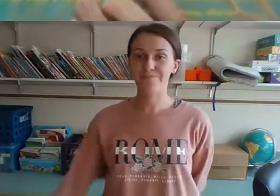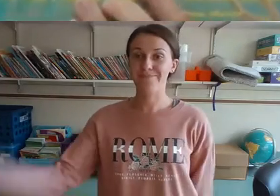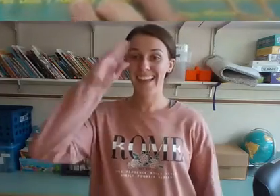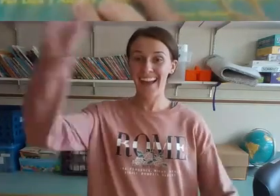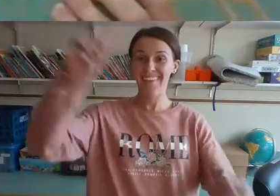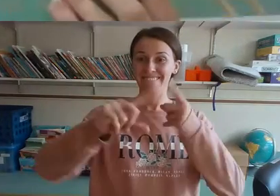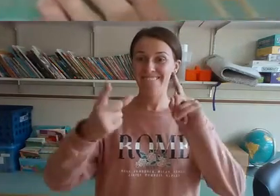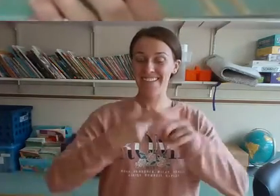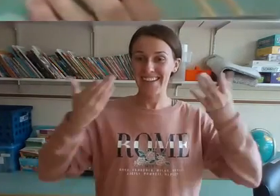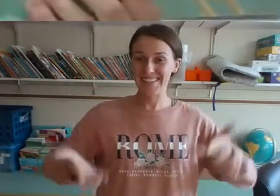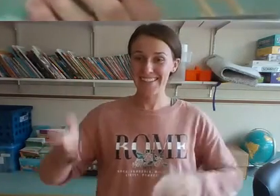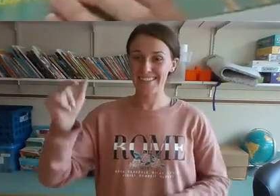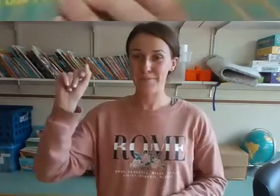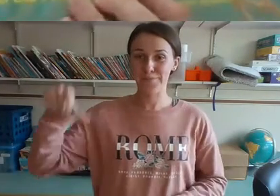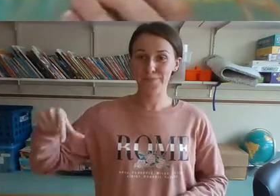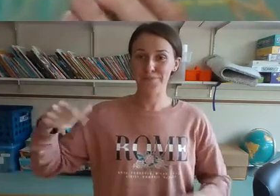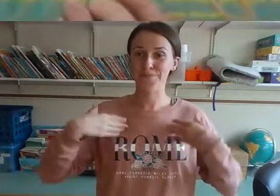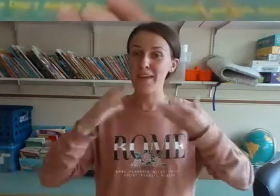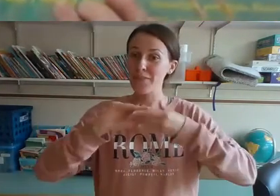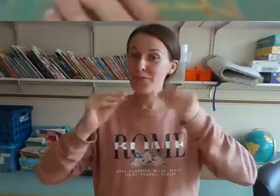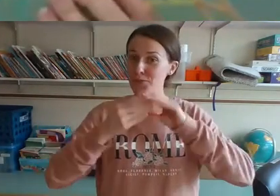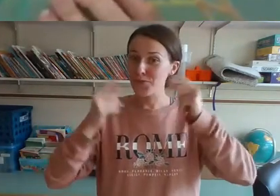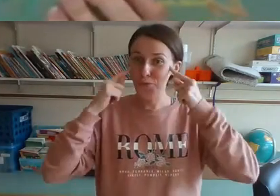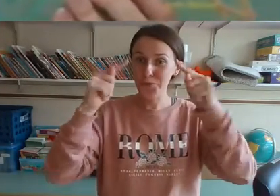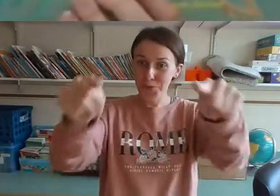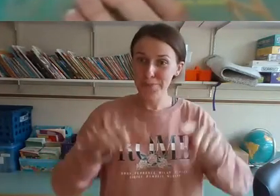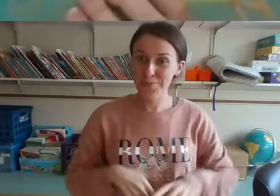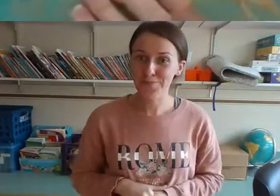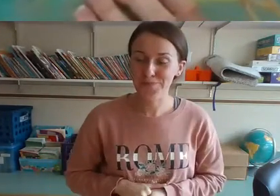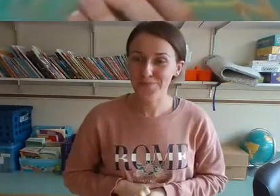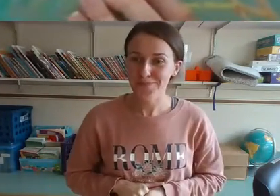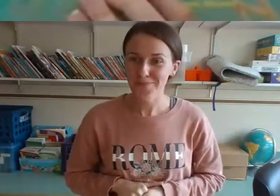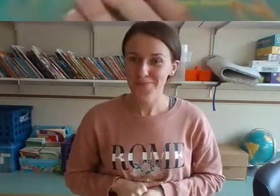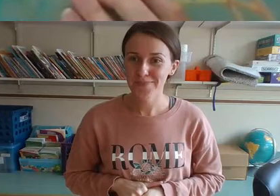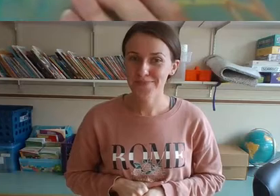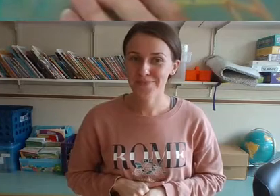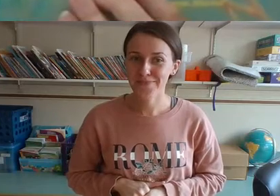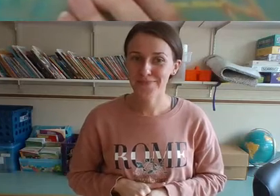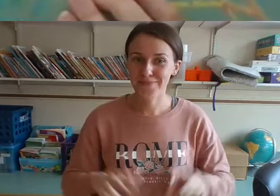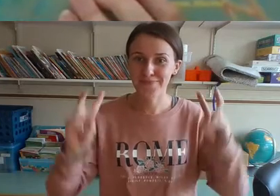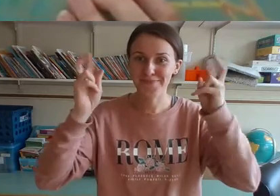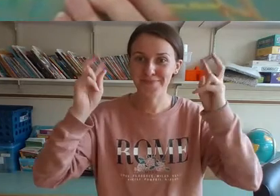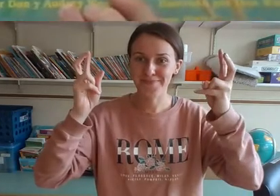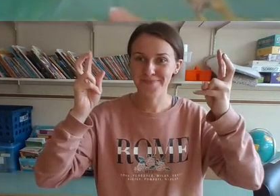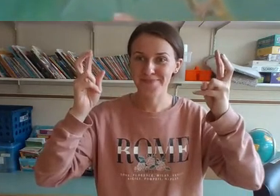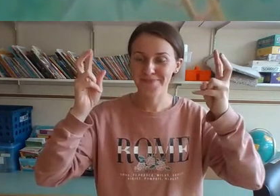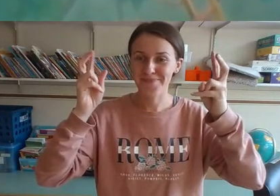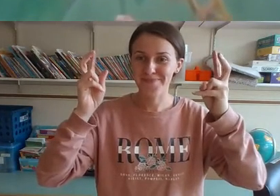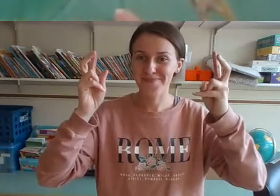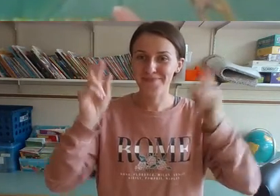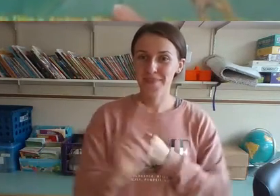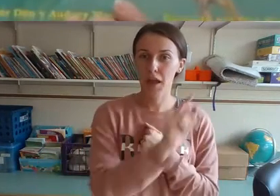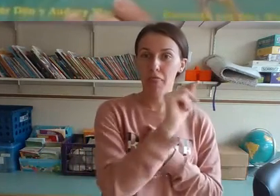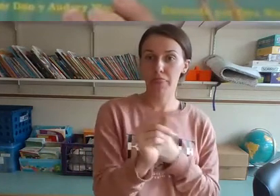Hi friends, it's Mrs. Quella. I have a story I'd like to share with you today. This story is called,